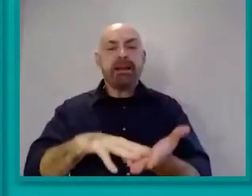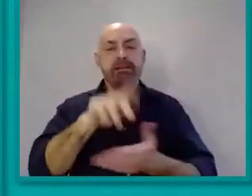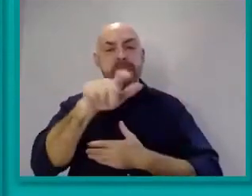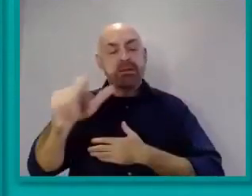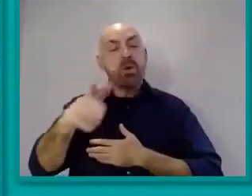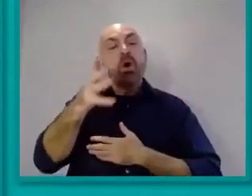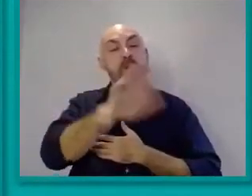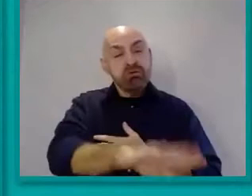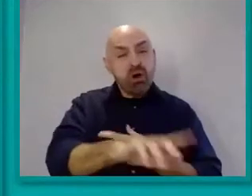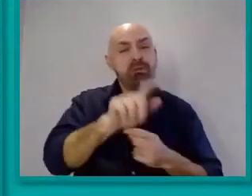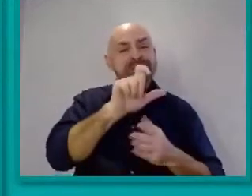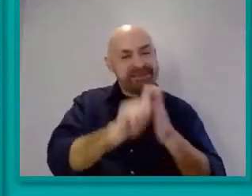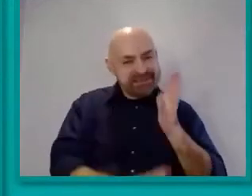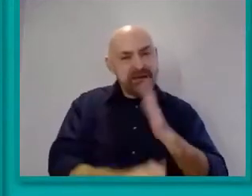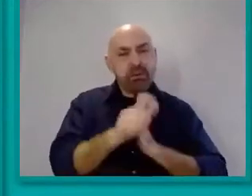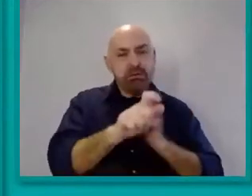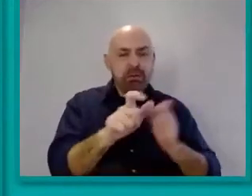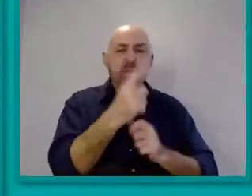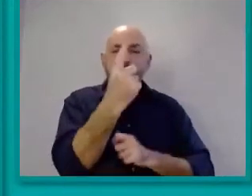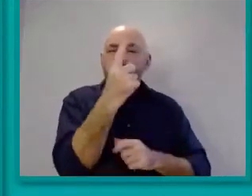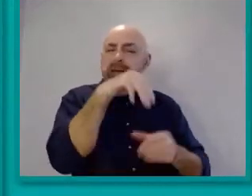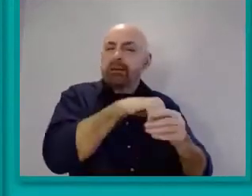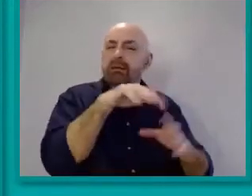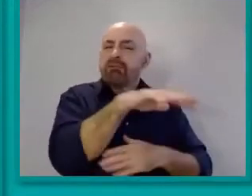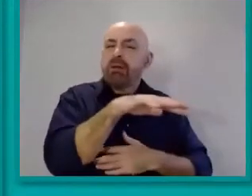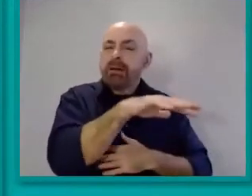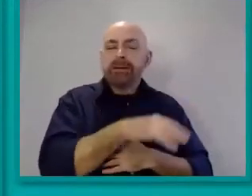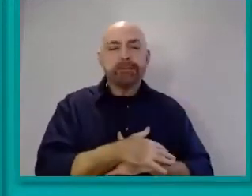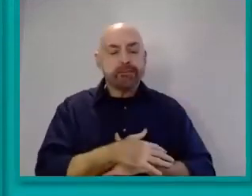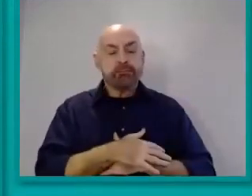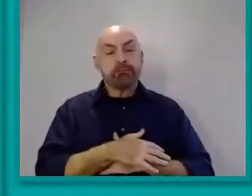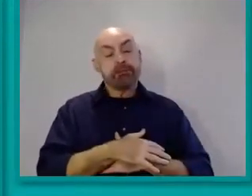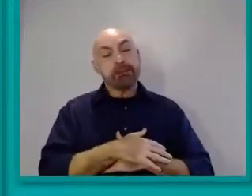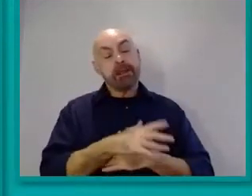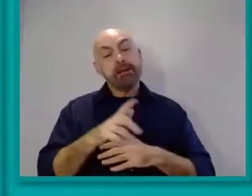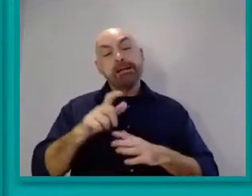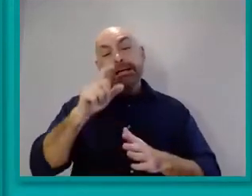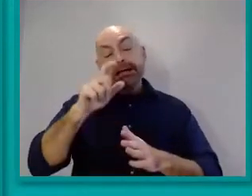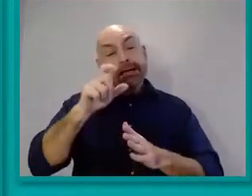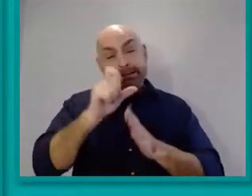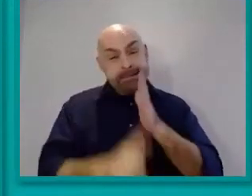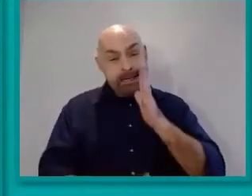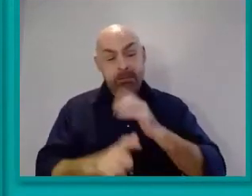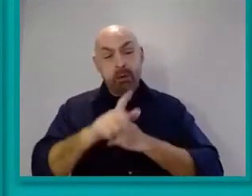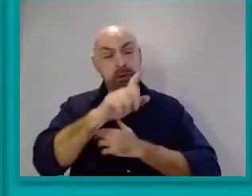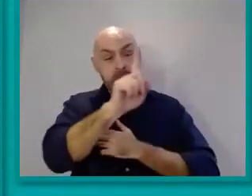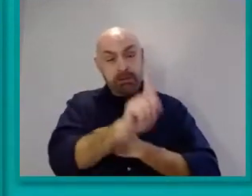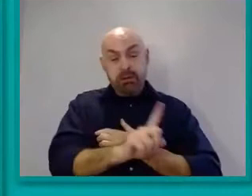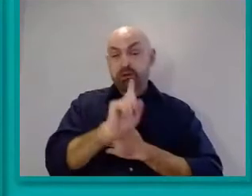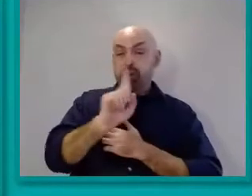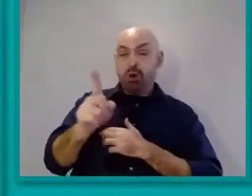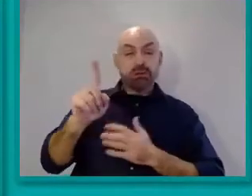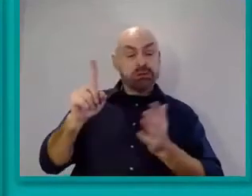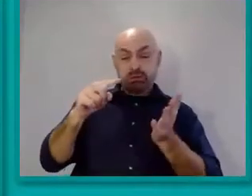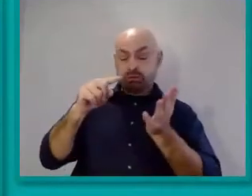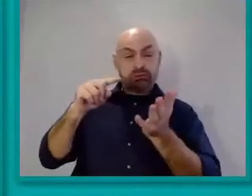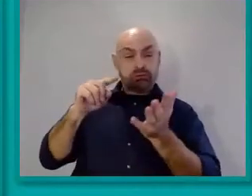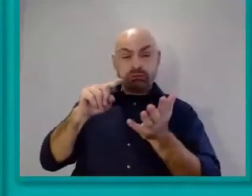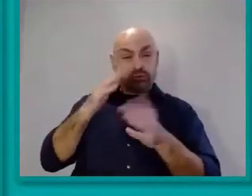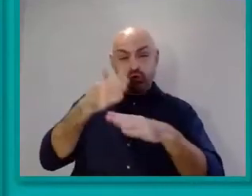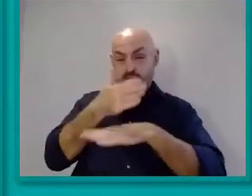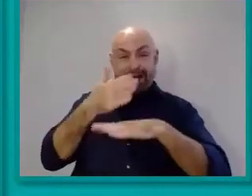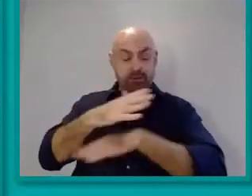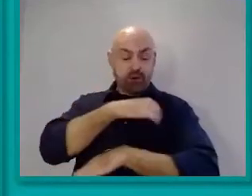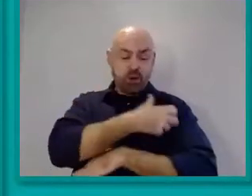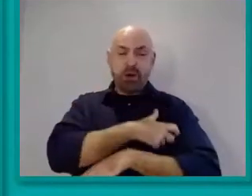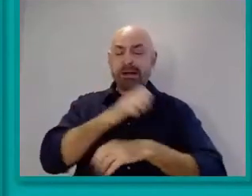a disabled person. And disabled members have told their trade unions directly they are concerned the pandemic will